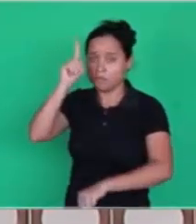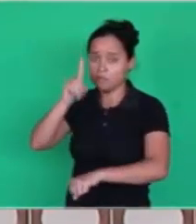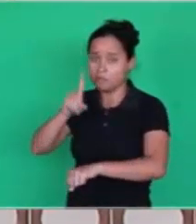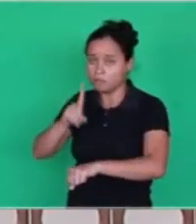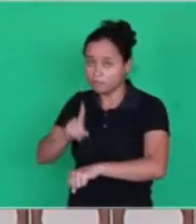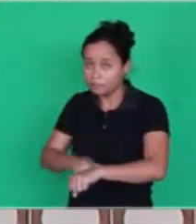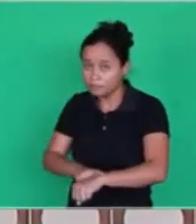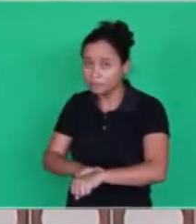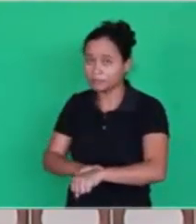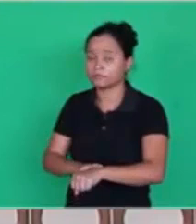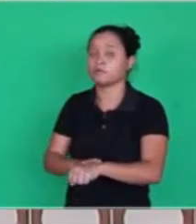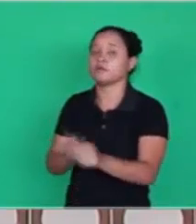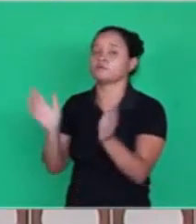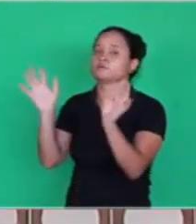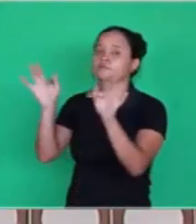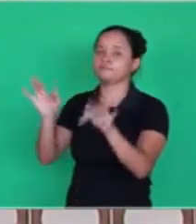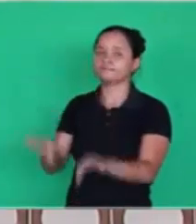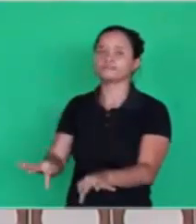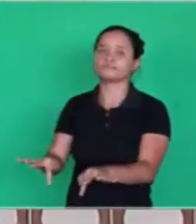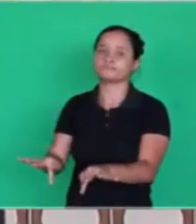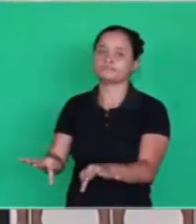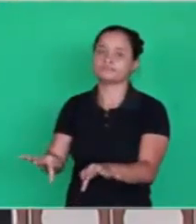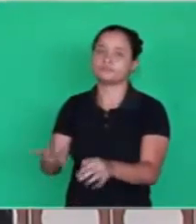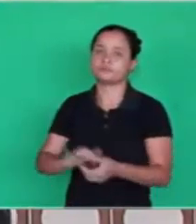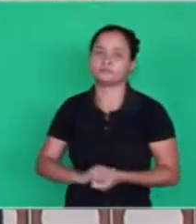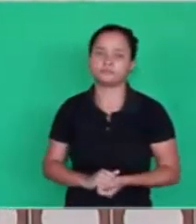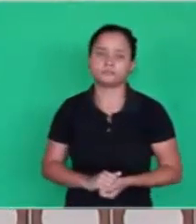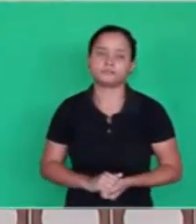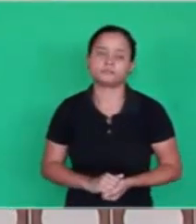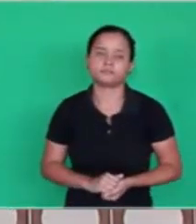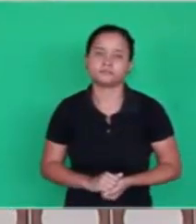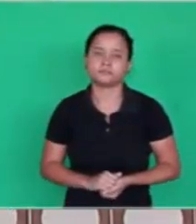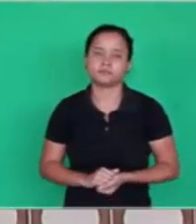We are living the last moments. Let's continue on.